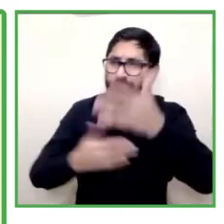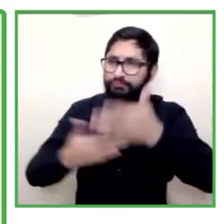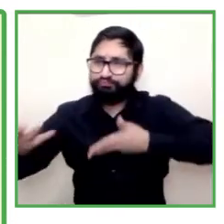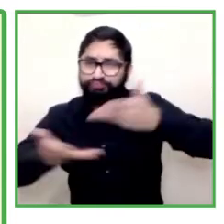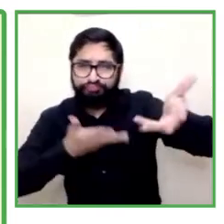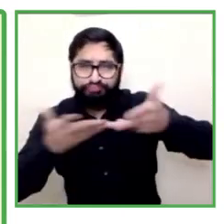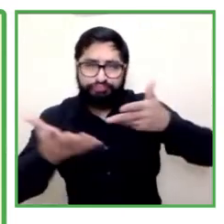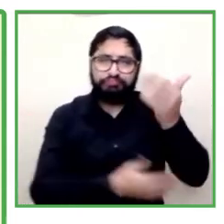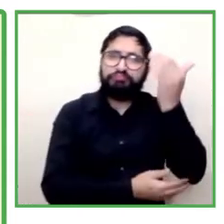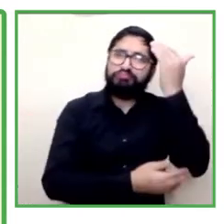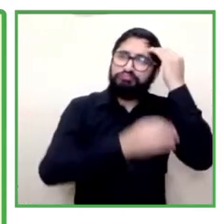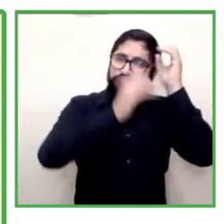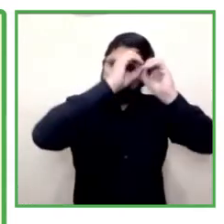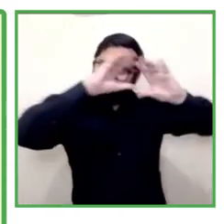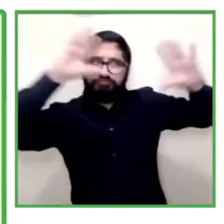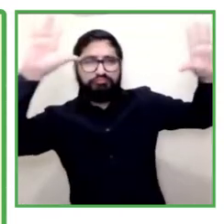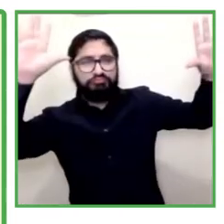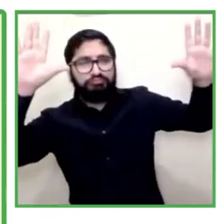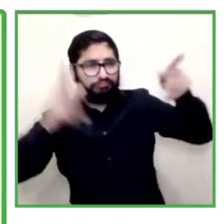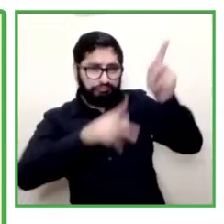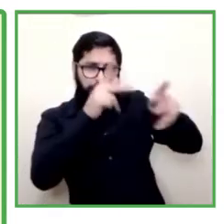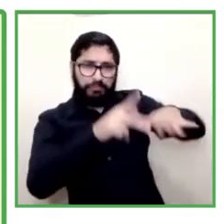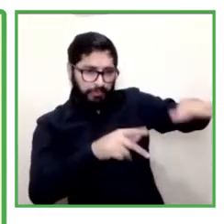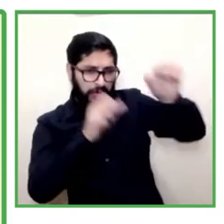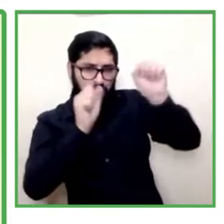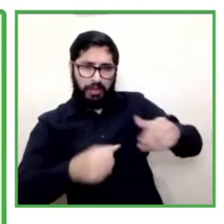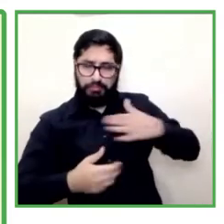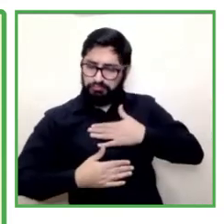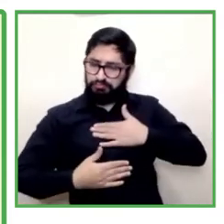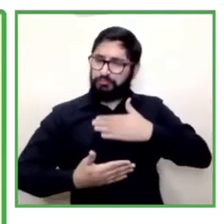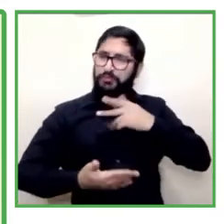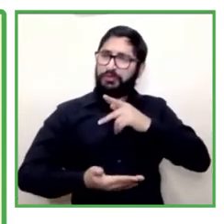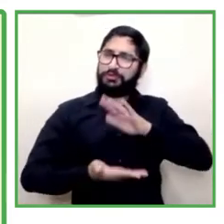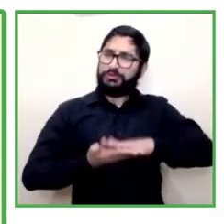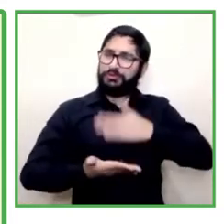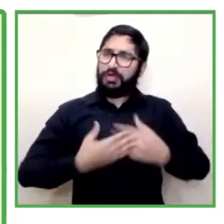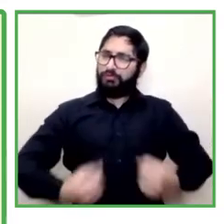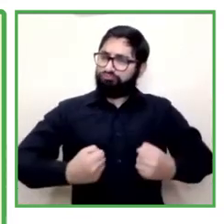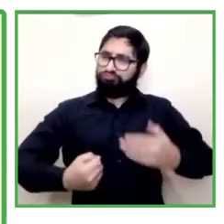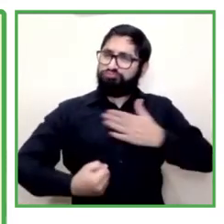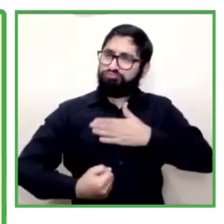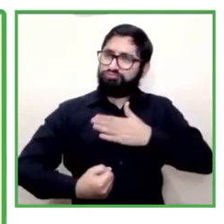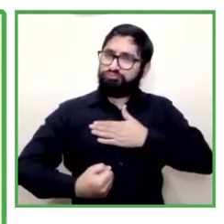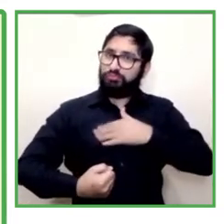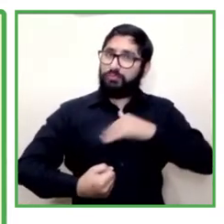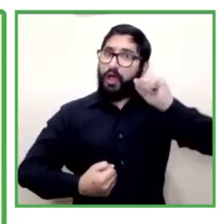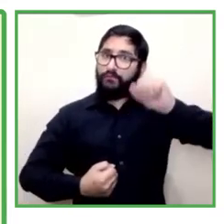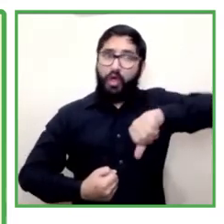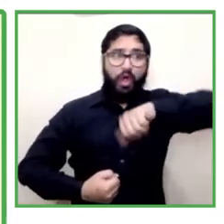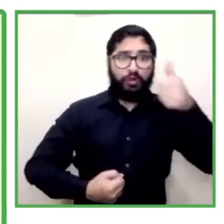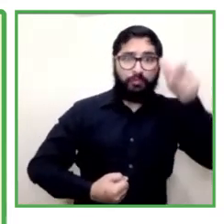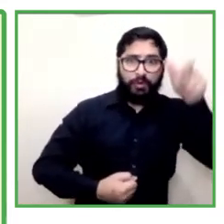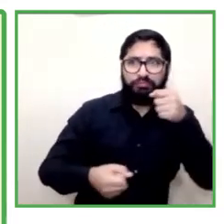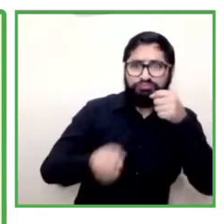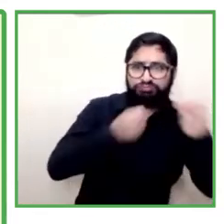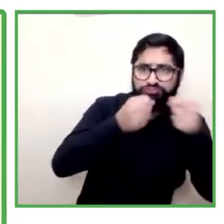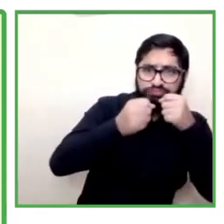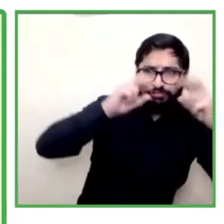a healthy person and maybe this journalist was expecting a very huge speech about